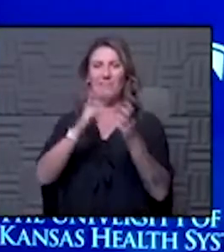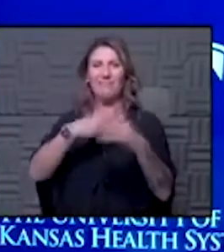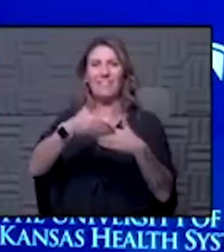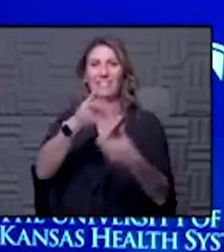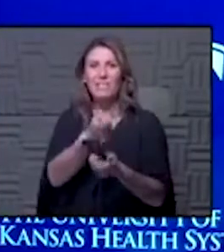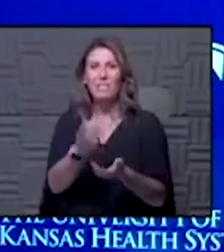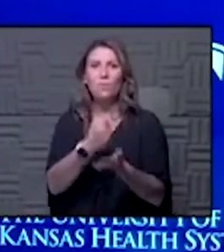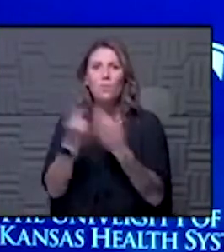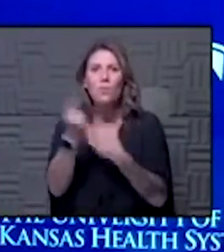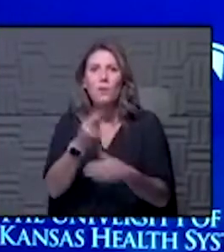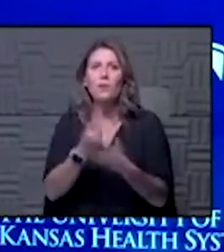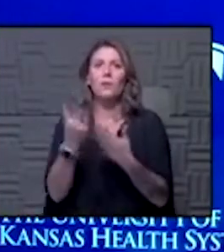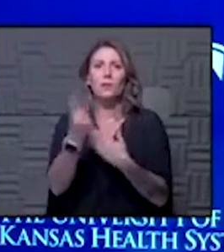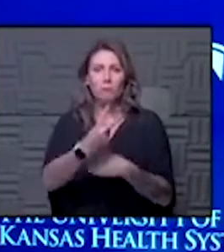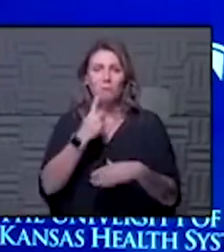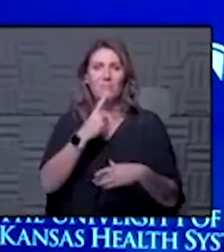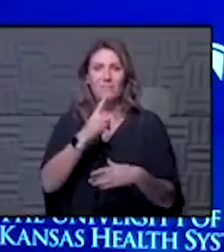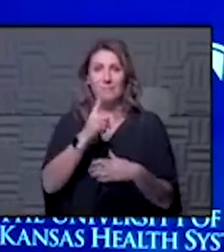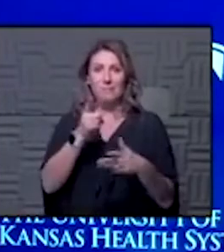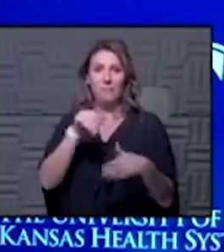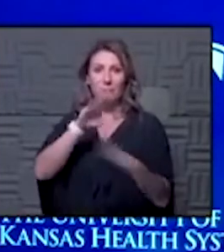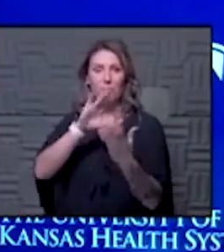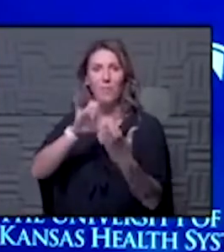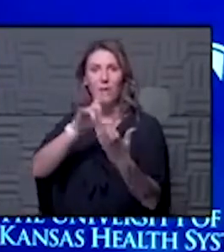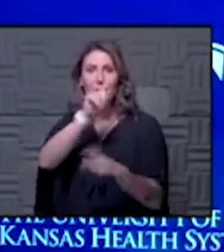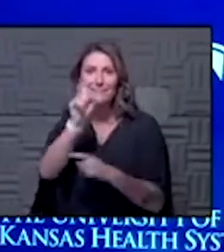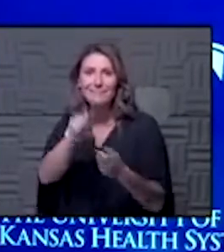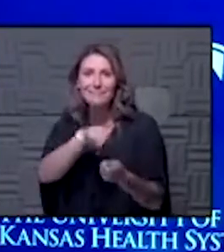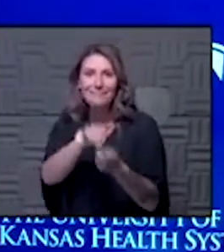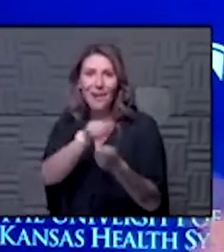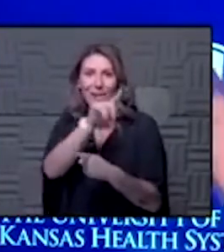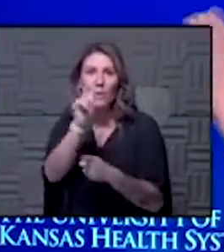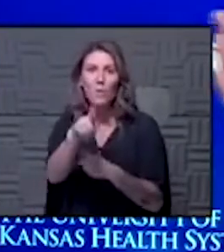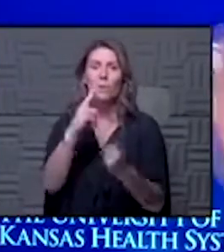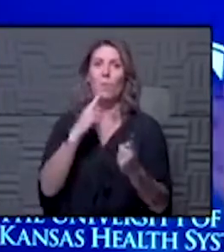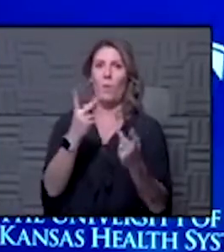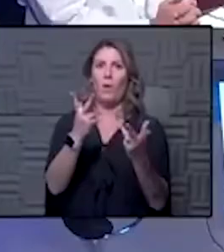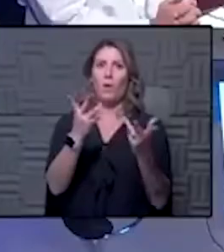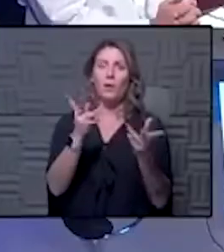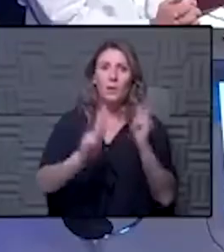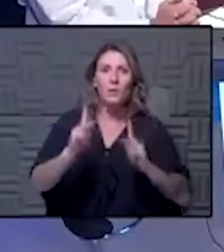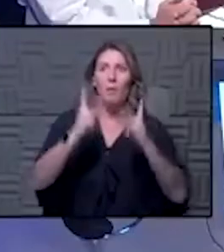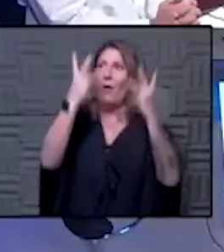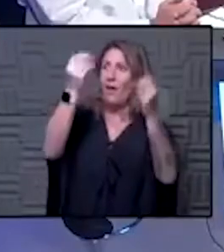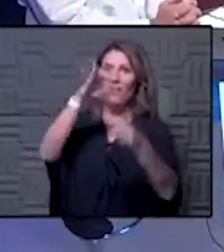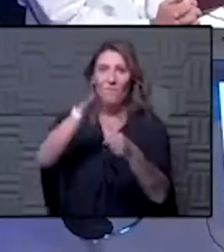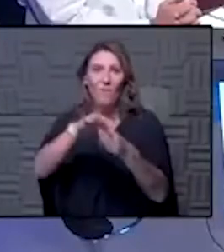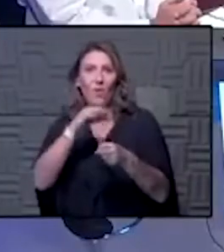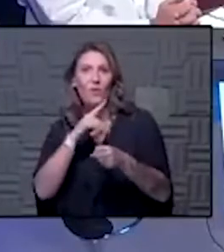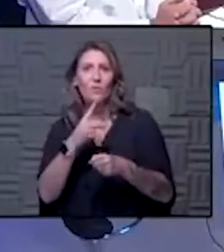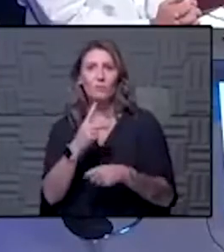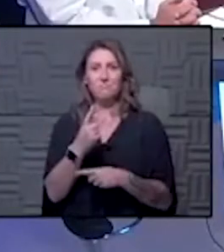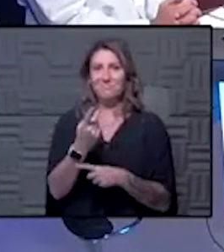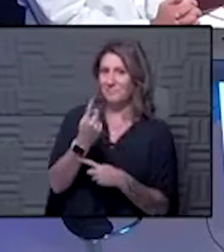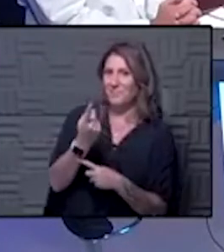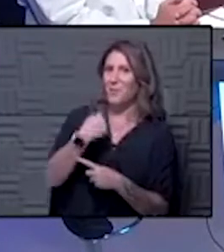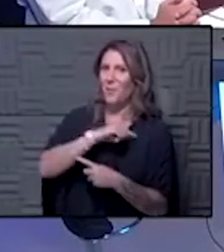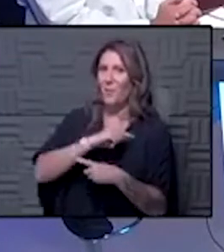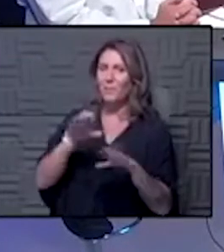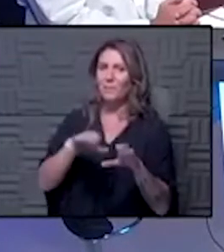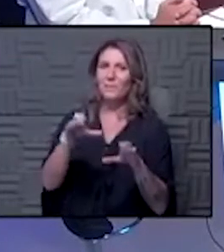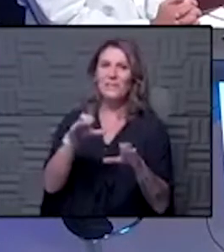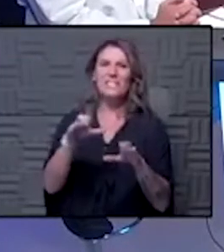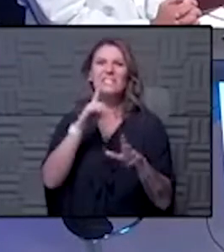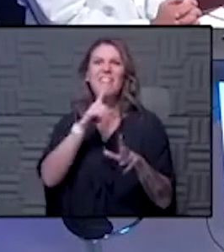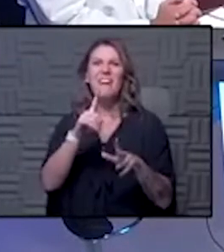weeks addressing this very exact question because we want people to get out and vote. Yes. Hawk you and I have both done some absentee balloting. I did